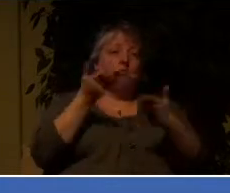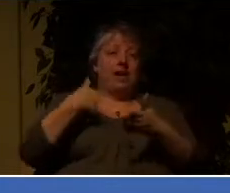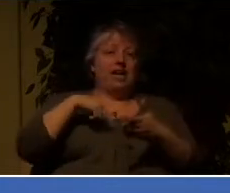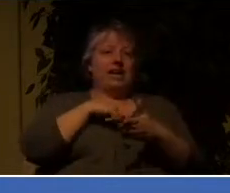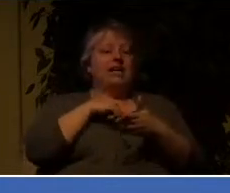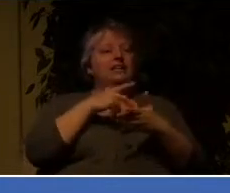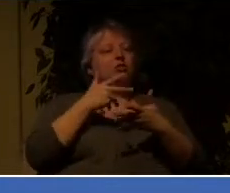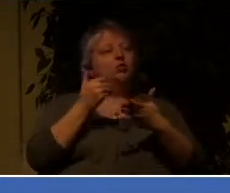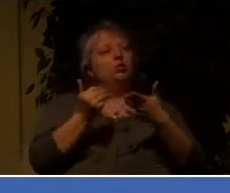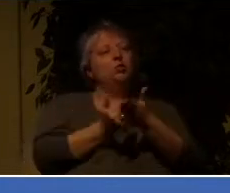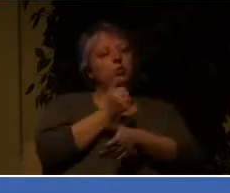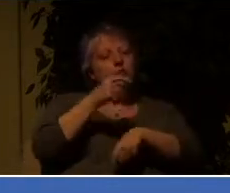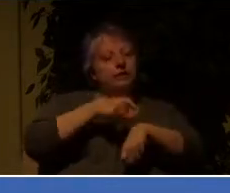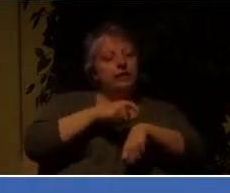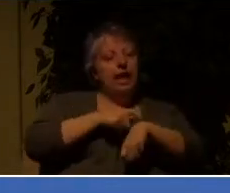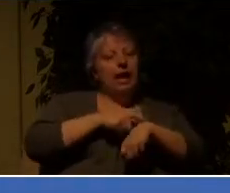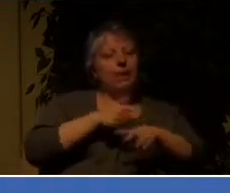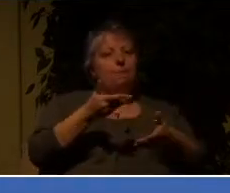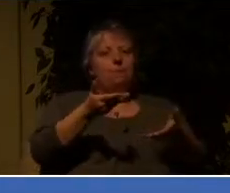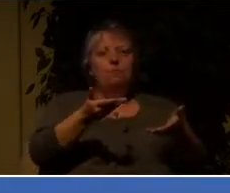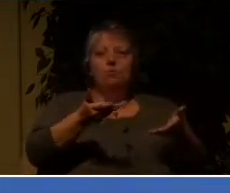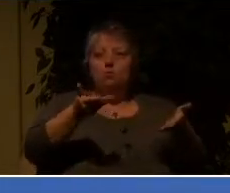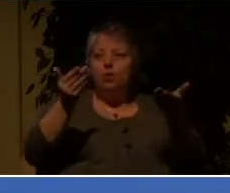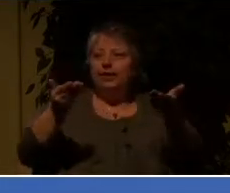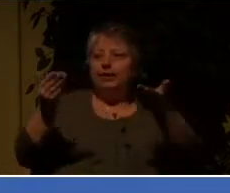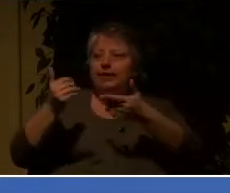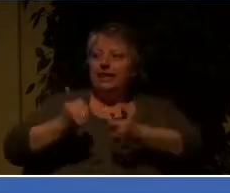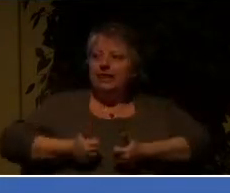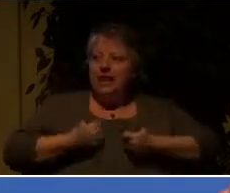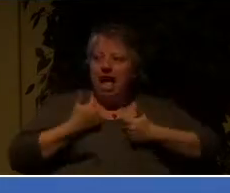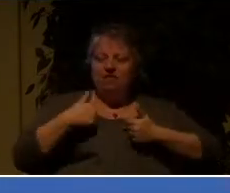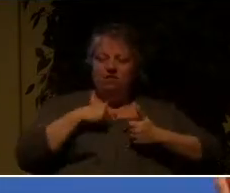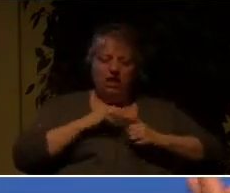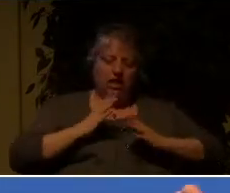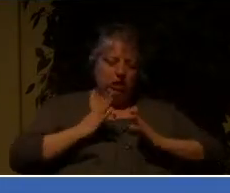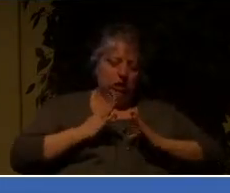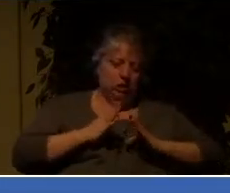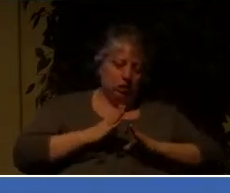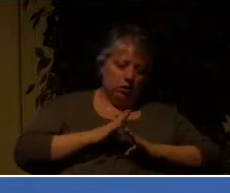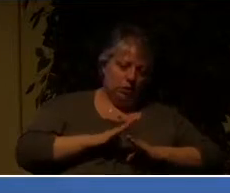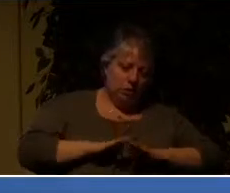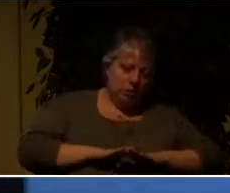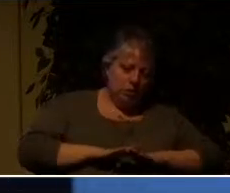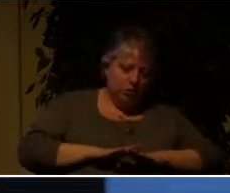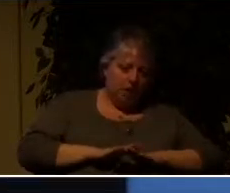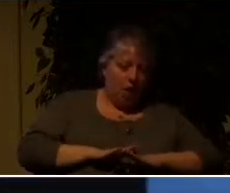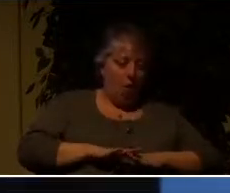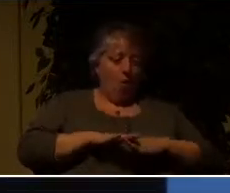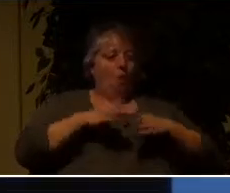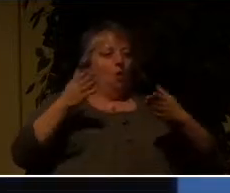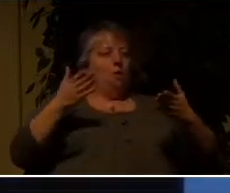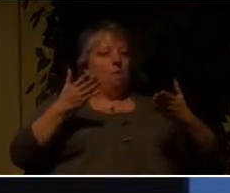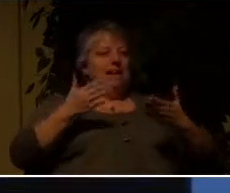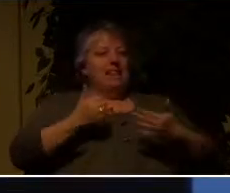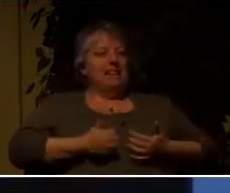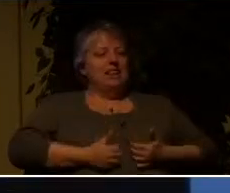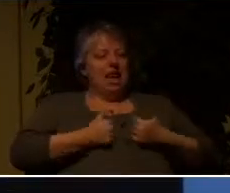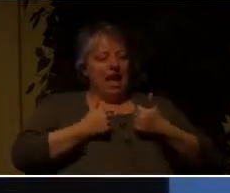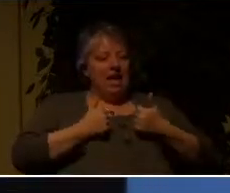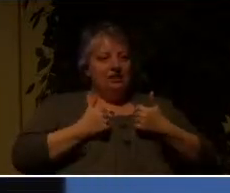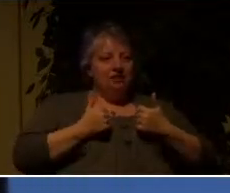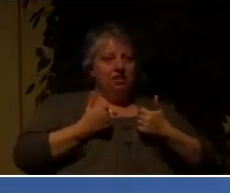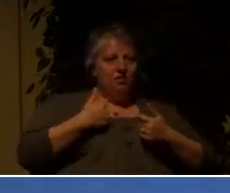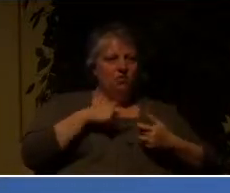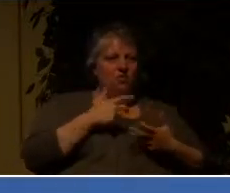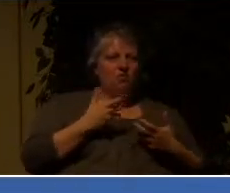to life places where we had shut down, places where we had lost hope, places where we just wanted to